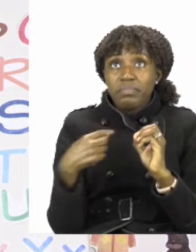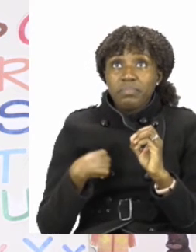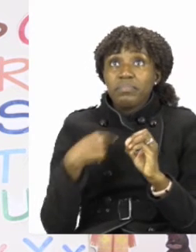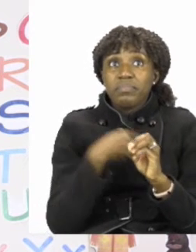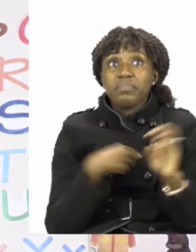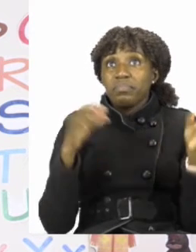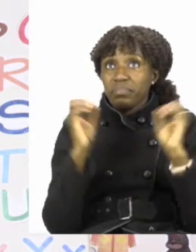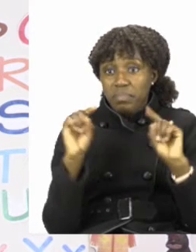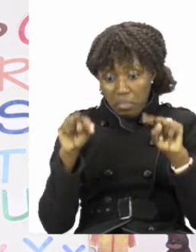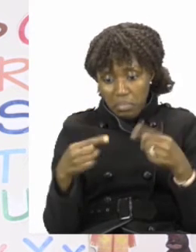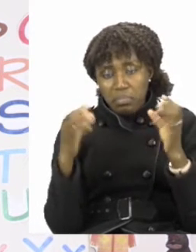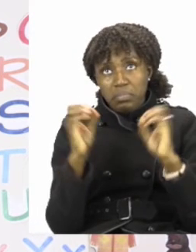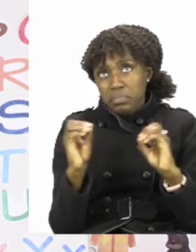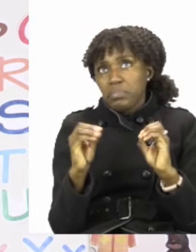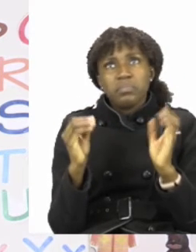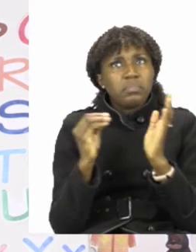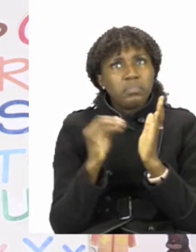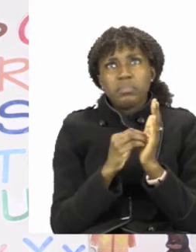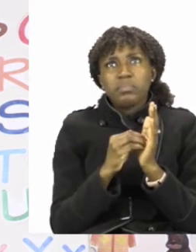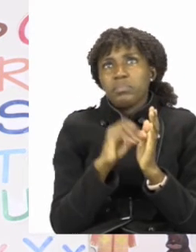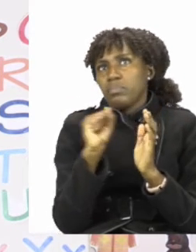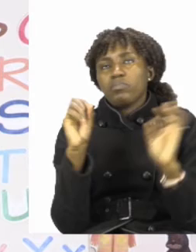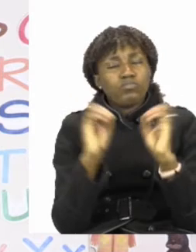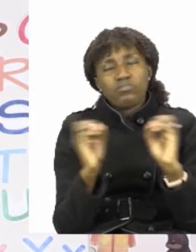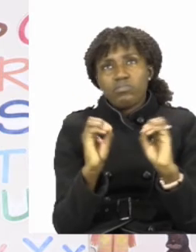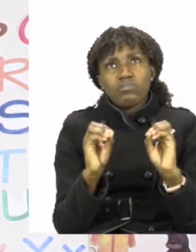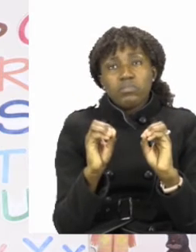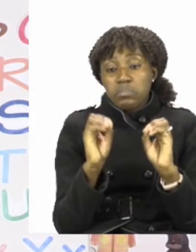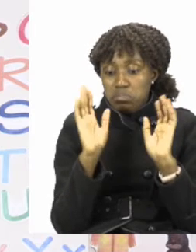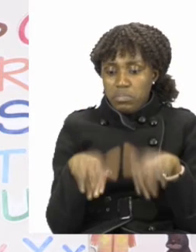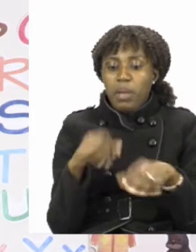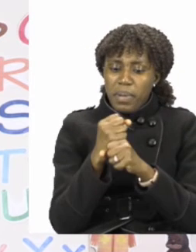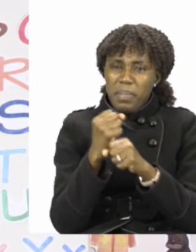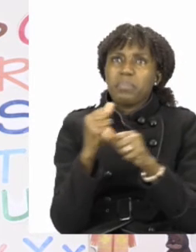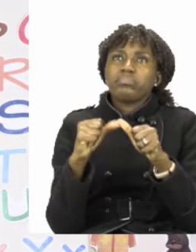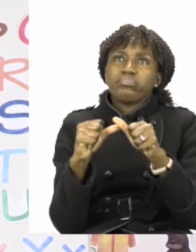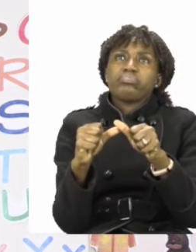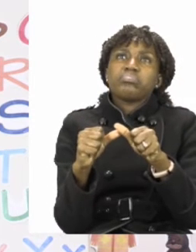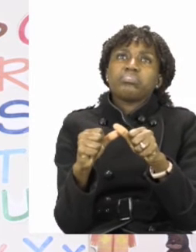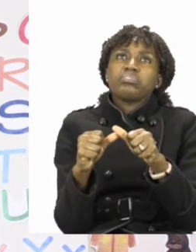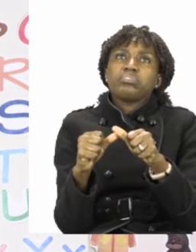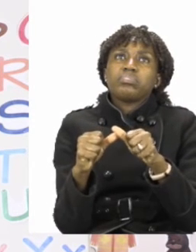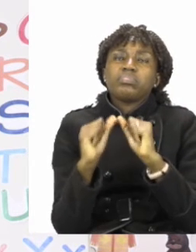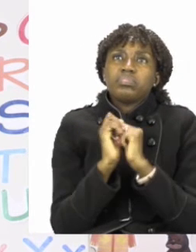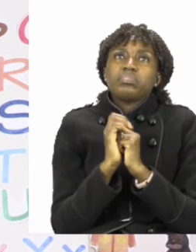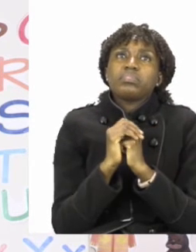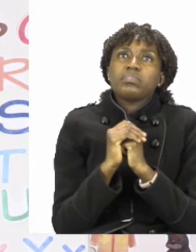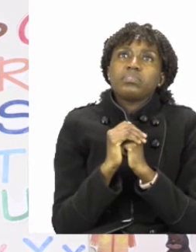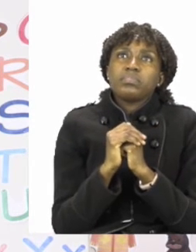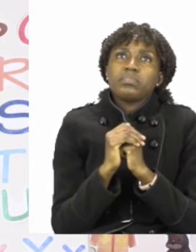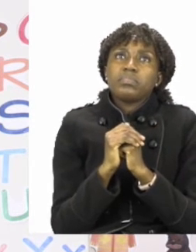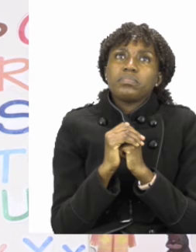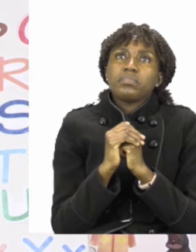no he or she, and the thing is not clear, then we leave the word as it is,